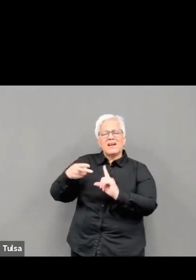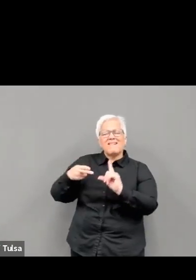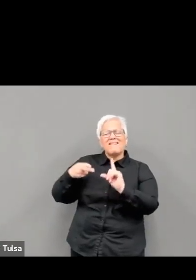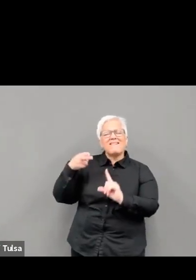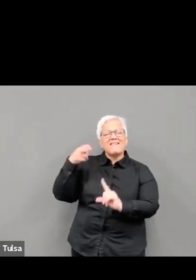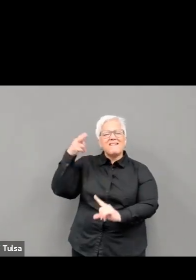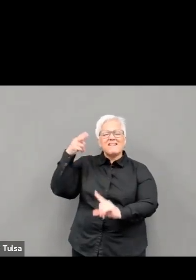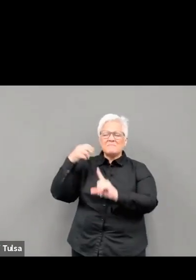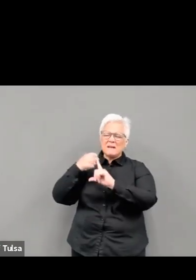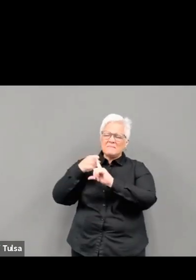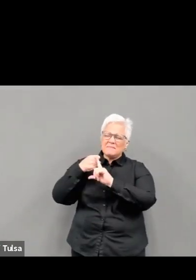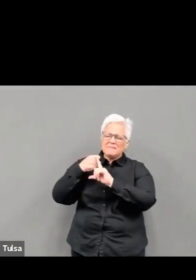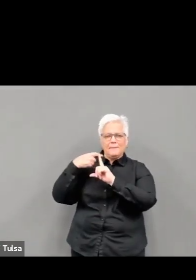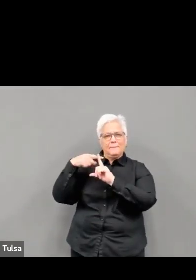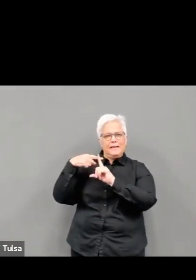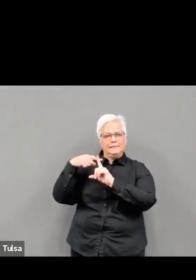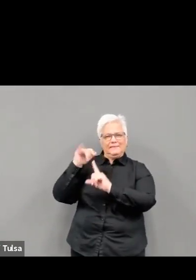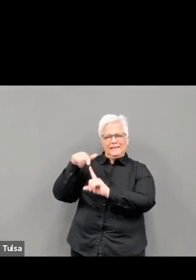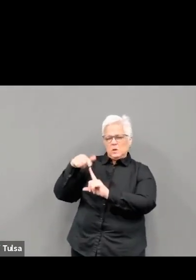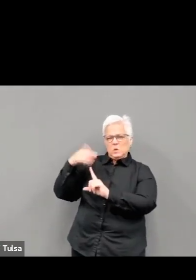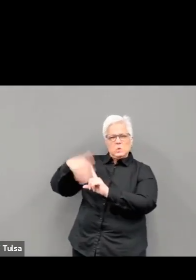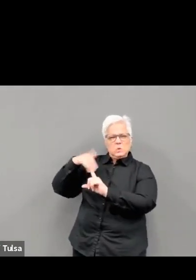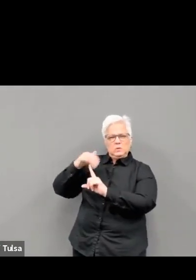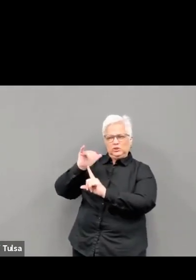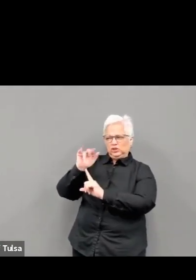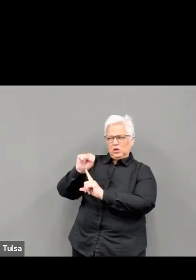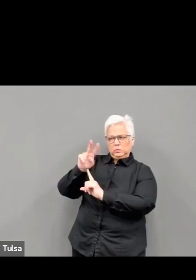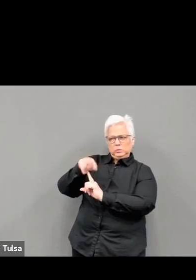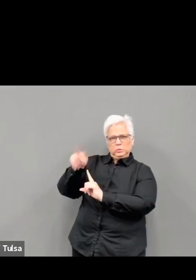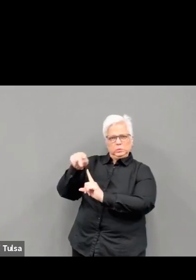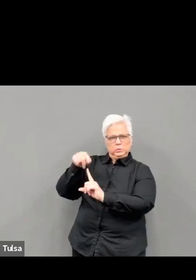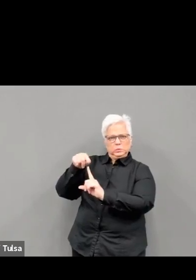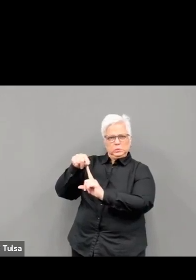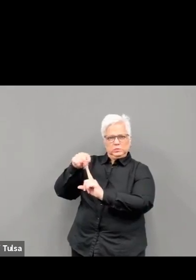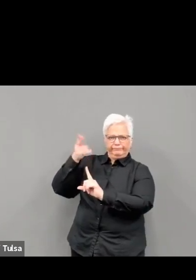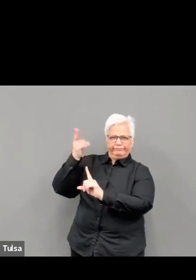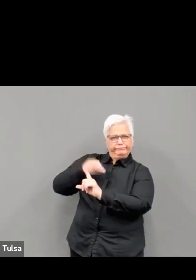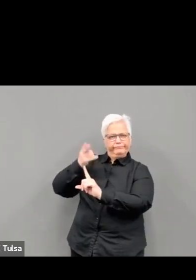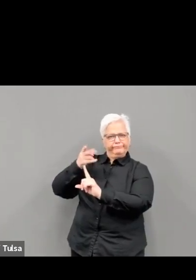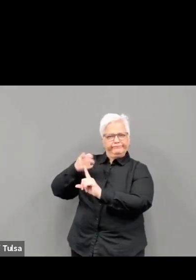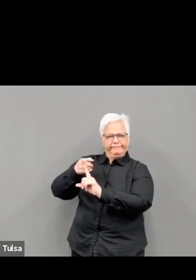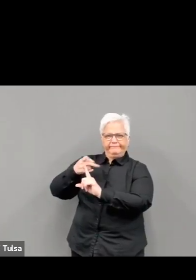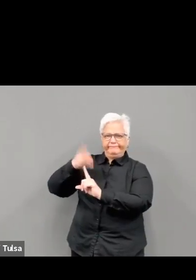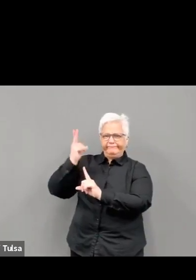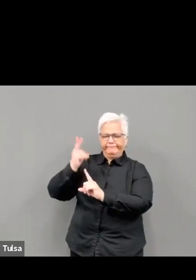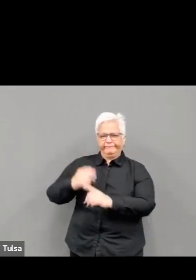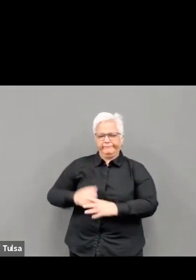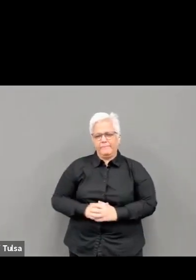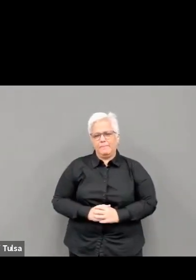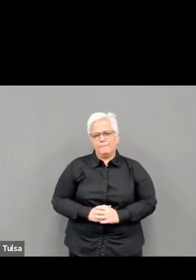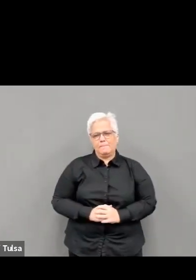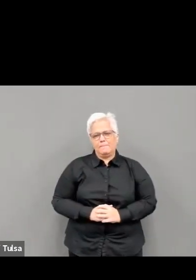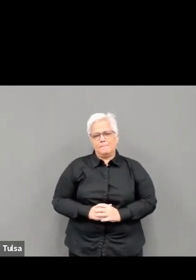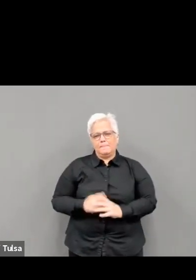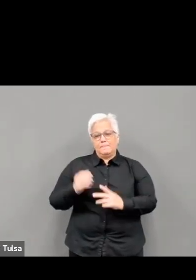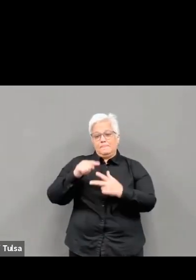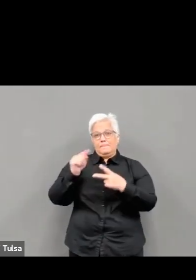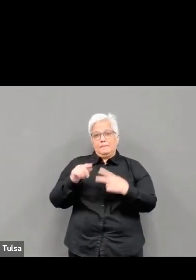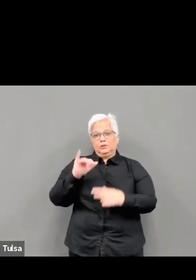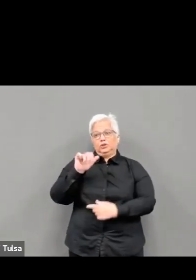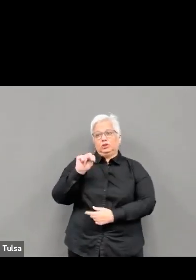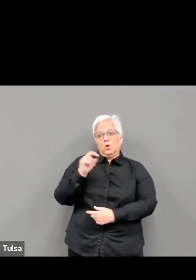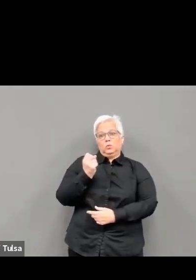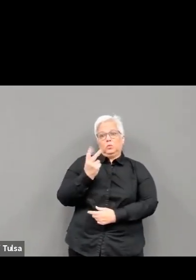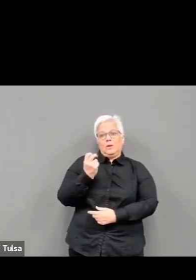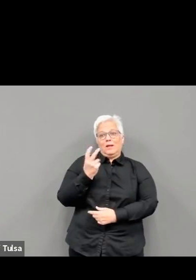2021 was a single day with the highest number of deaths reported with 18 that day alone. January was also the